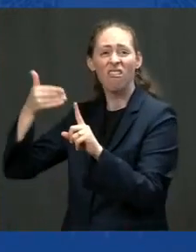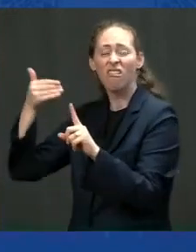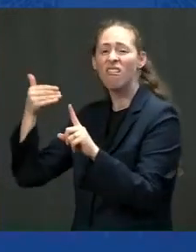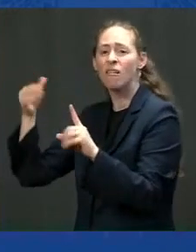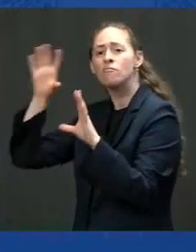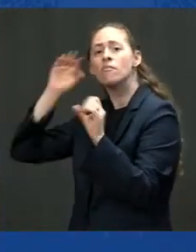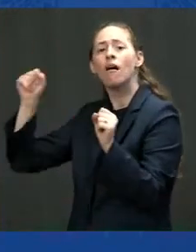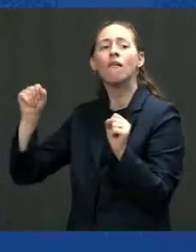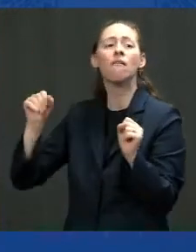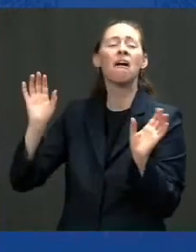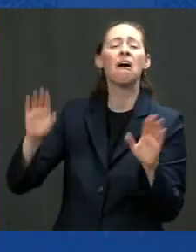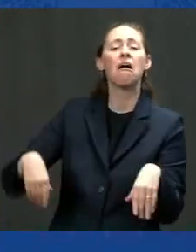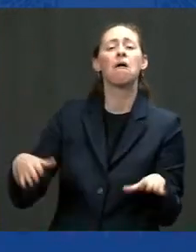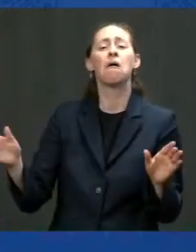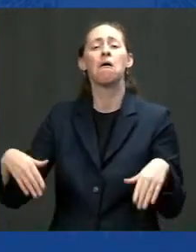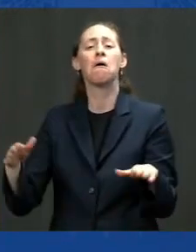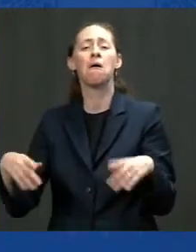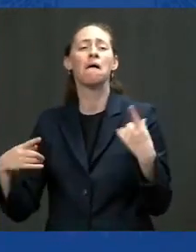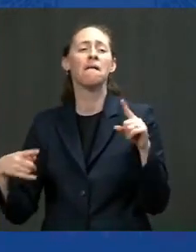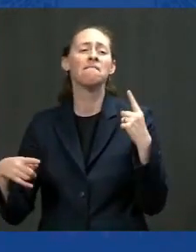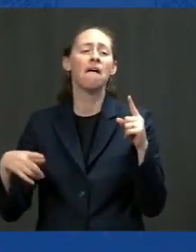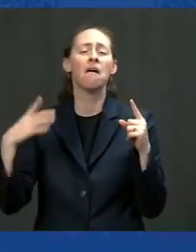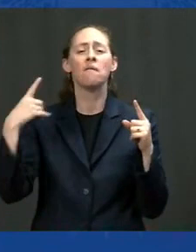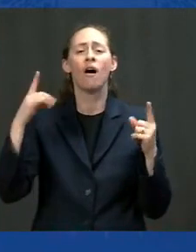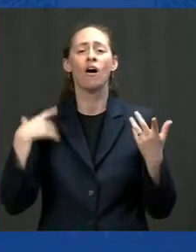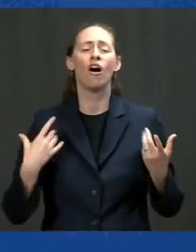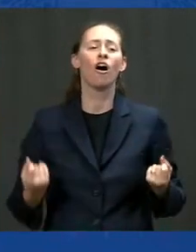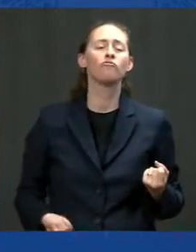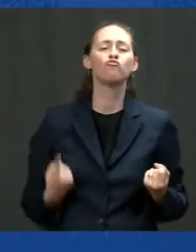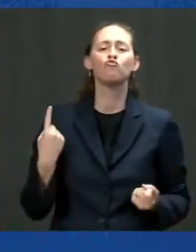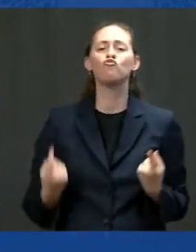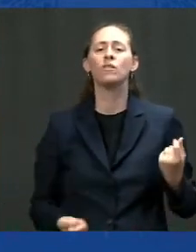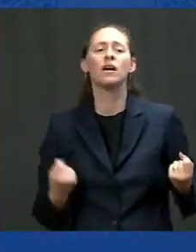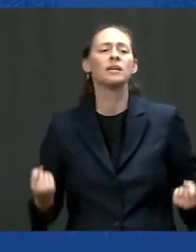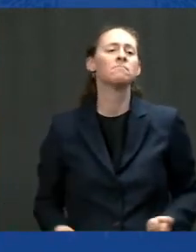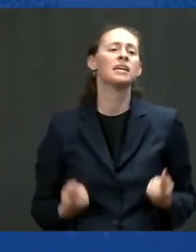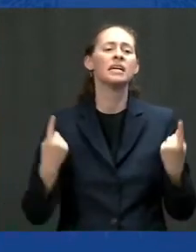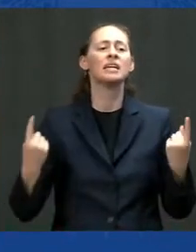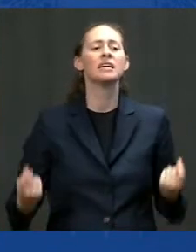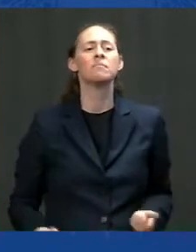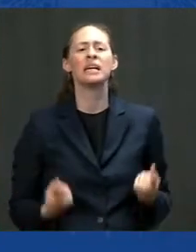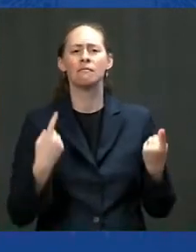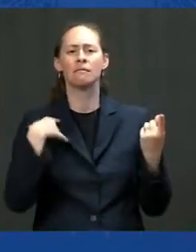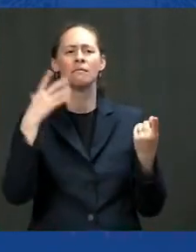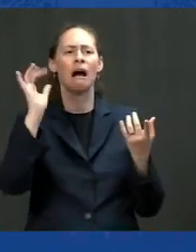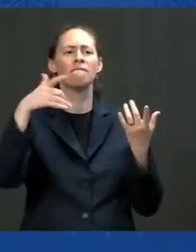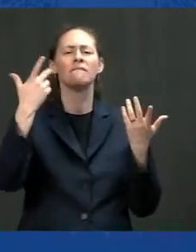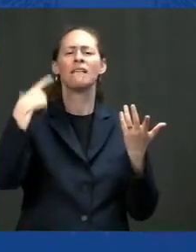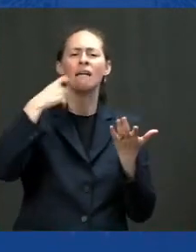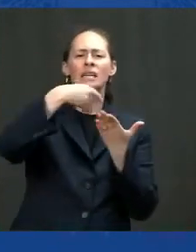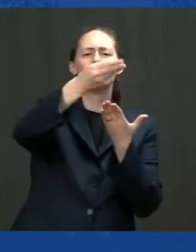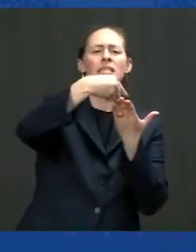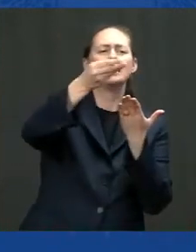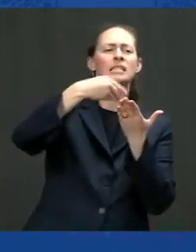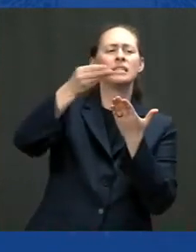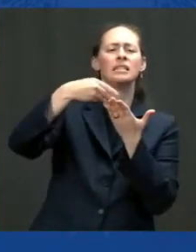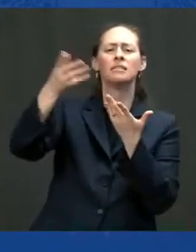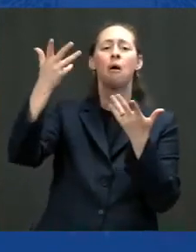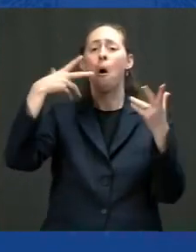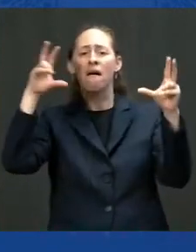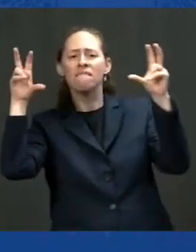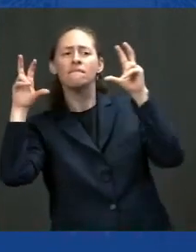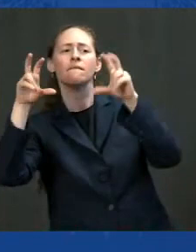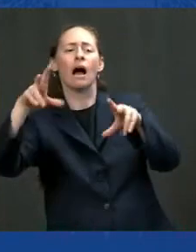know, we have a lot of money to spend. We got to buy. The government is going to buy everything from buildings to aircraft